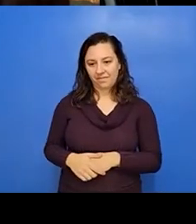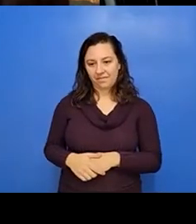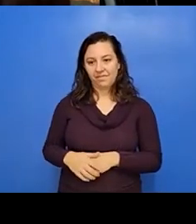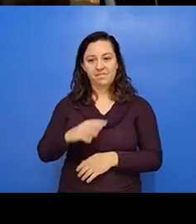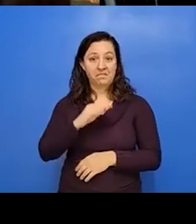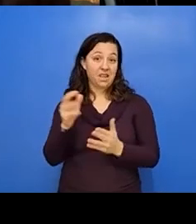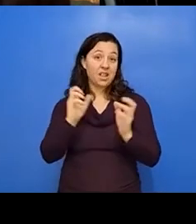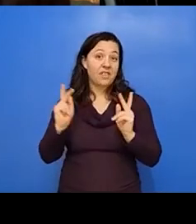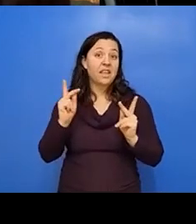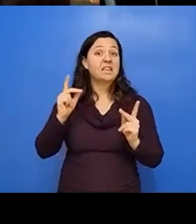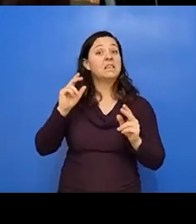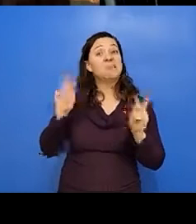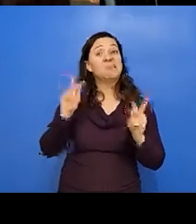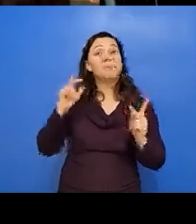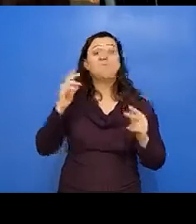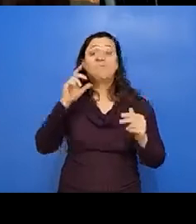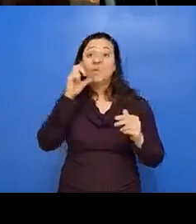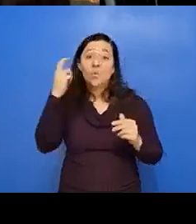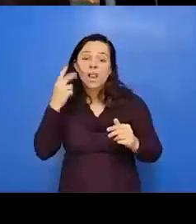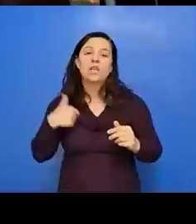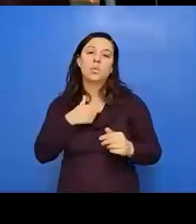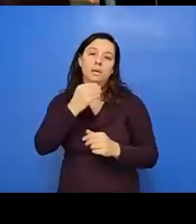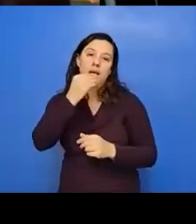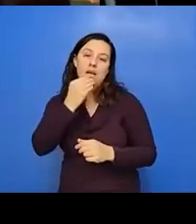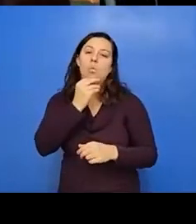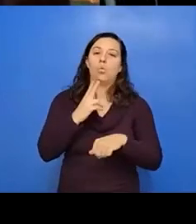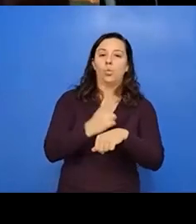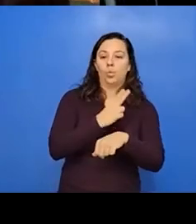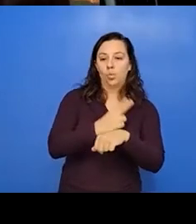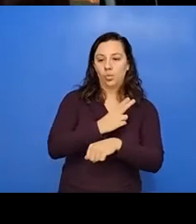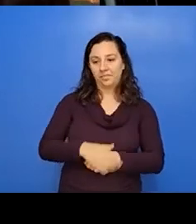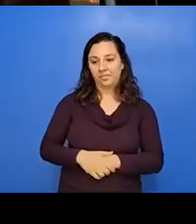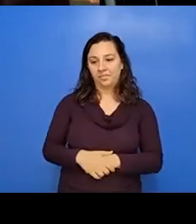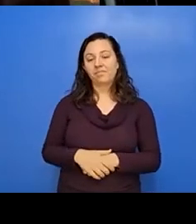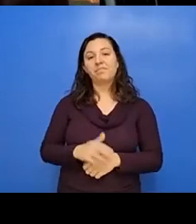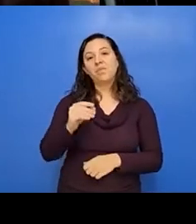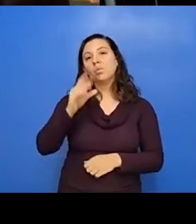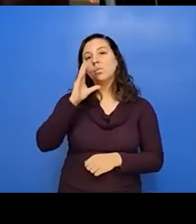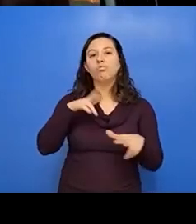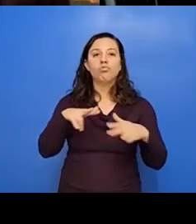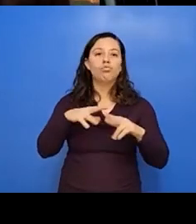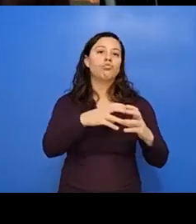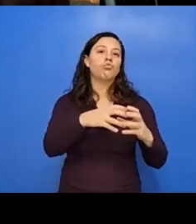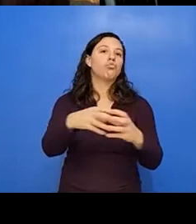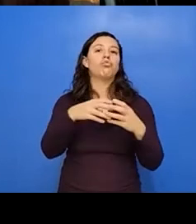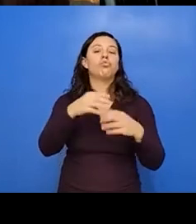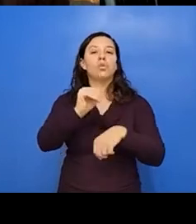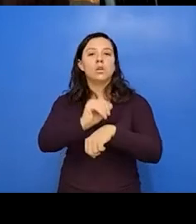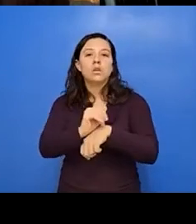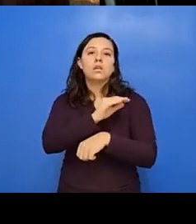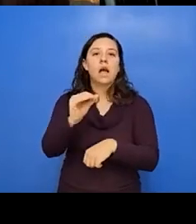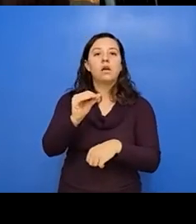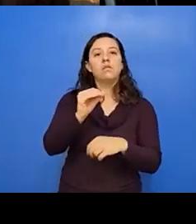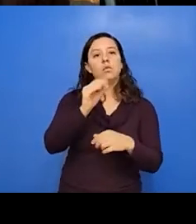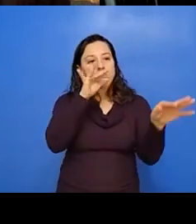imagine that, that we ate or used otherwise, you know, she would take us on walks at night and tell us what, what was used or what